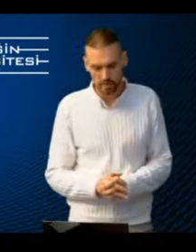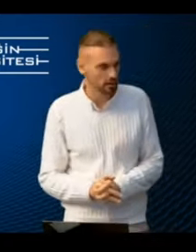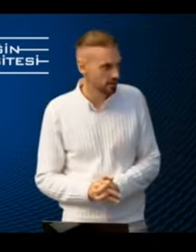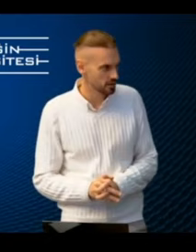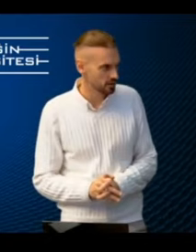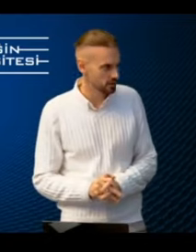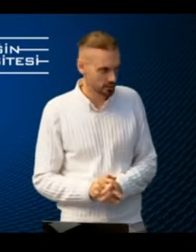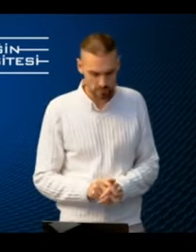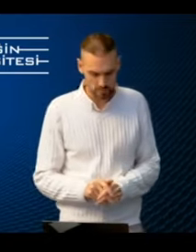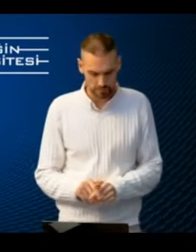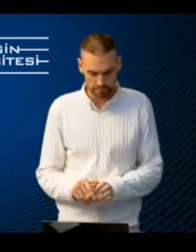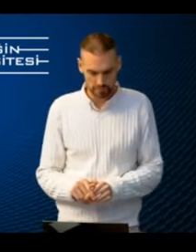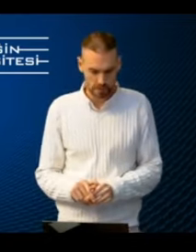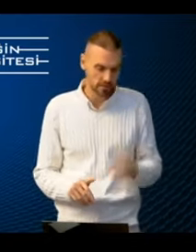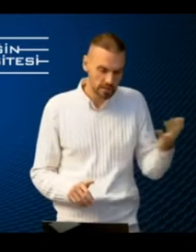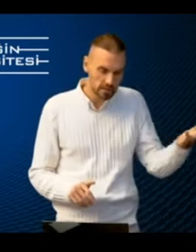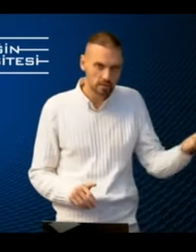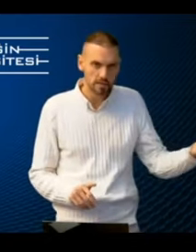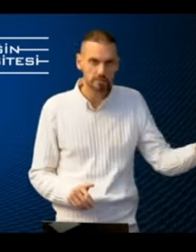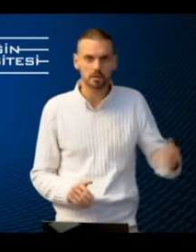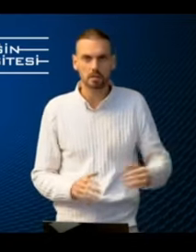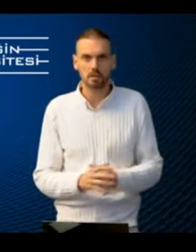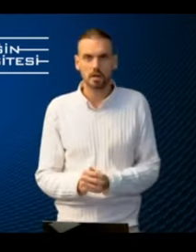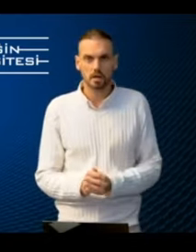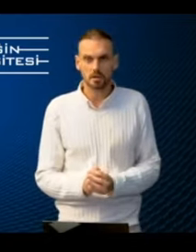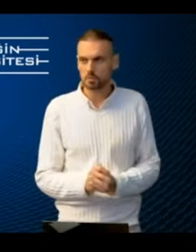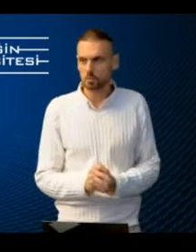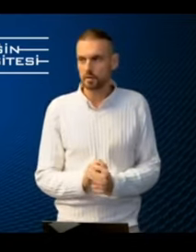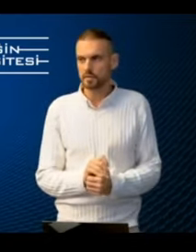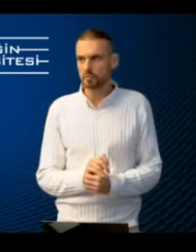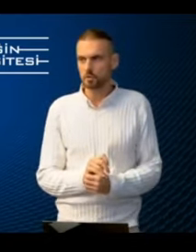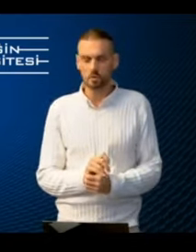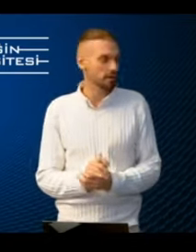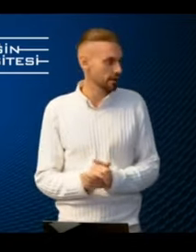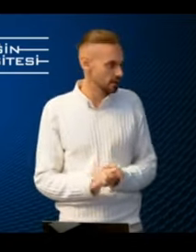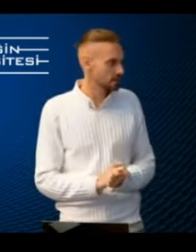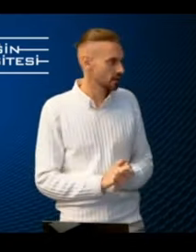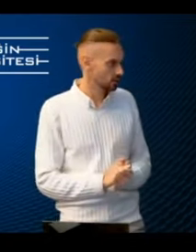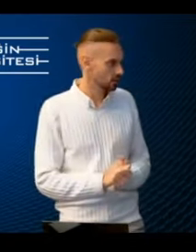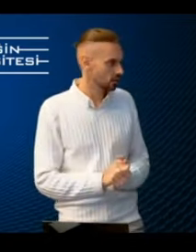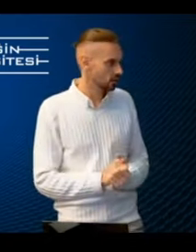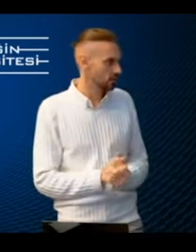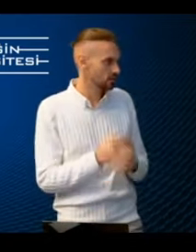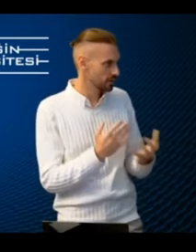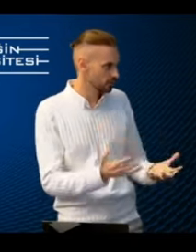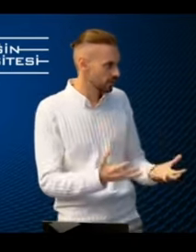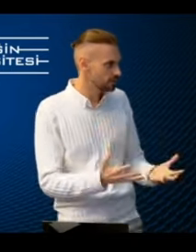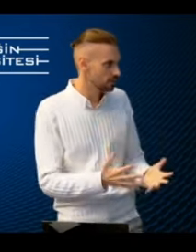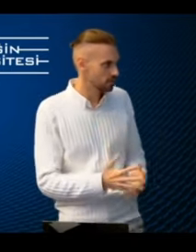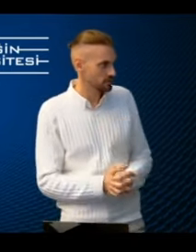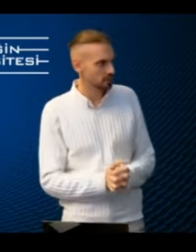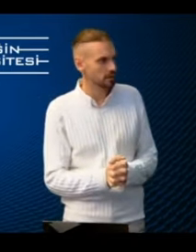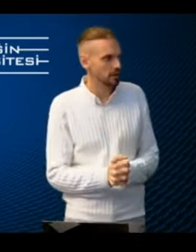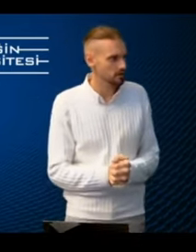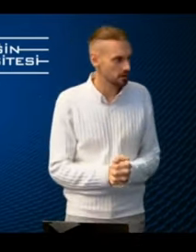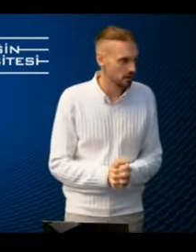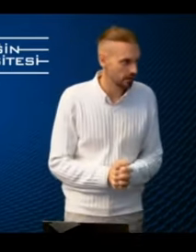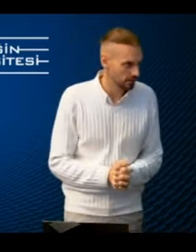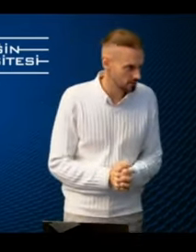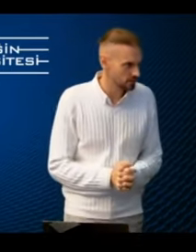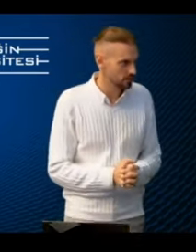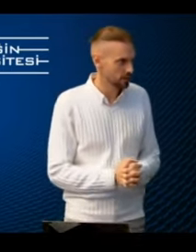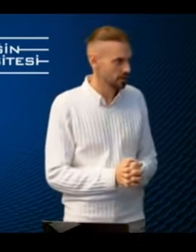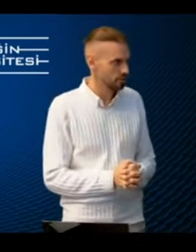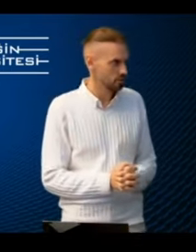accessible airline experience because iga definitely is the volgrande airport already has done it a lot and you've been branding yourself as